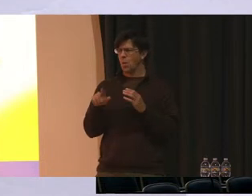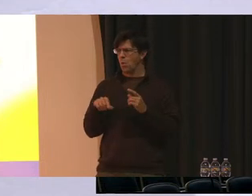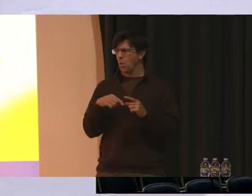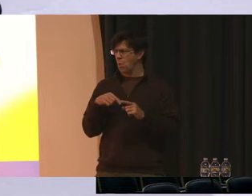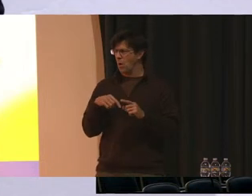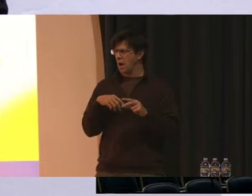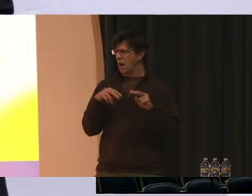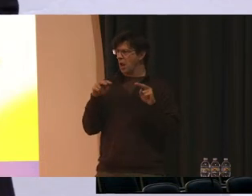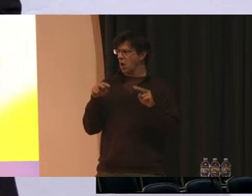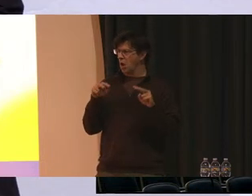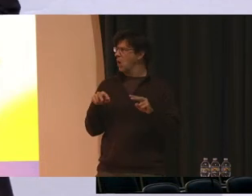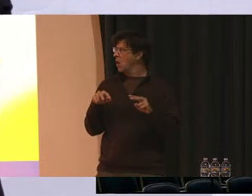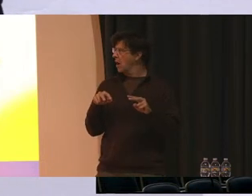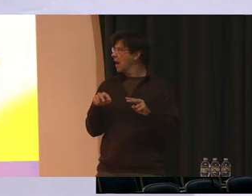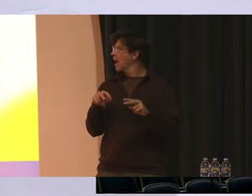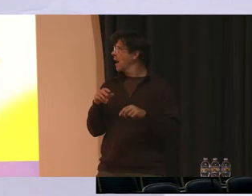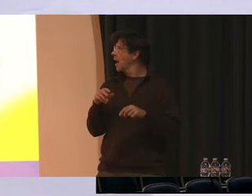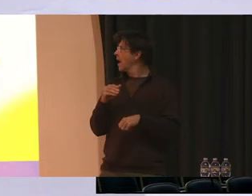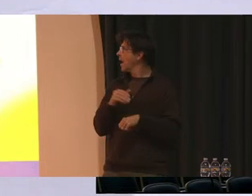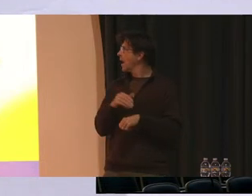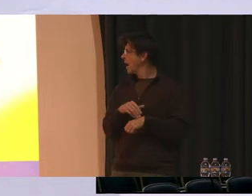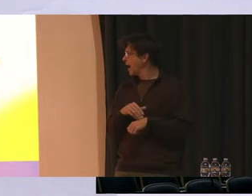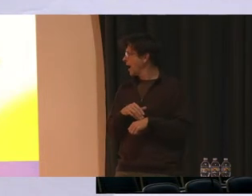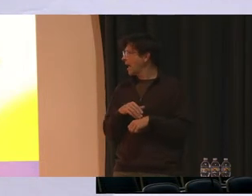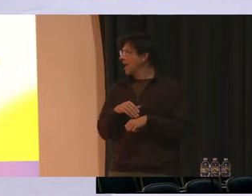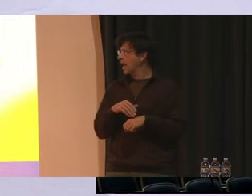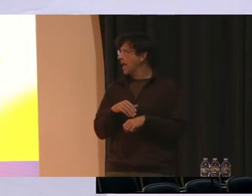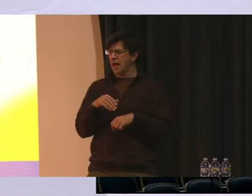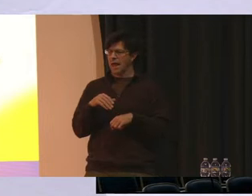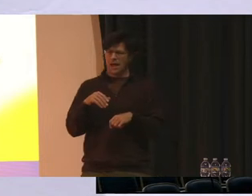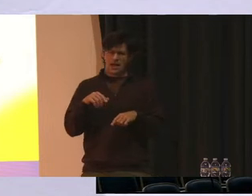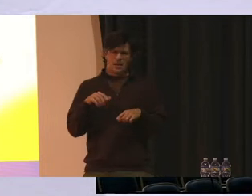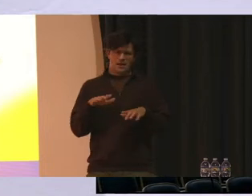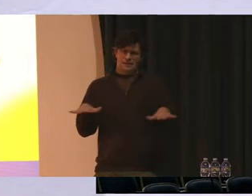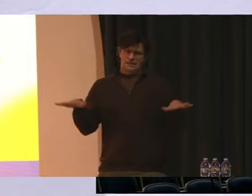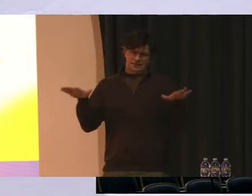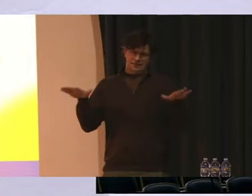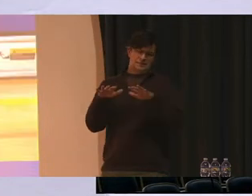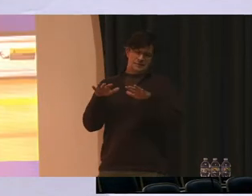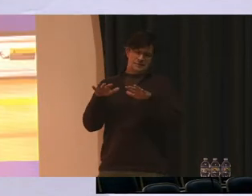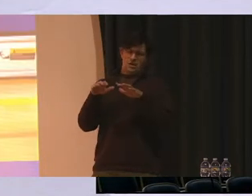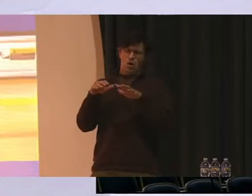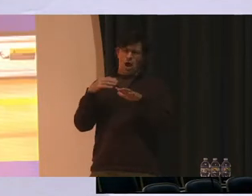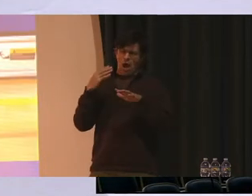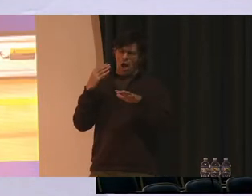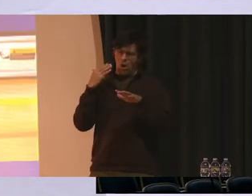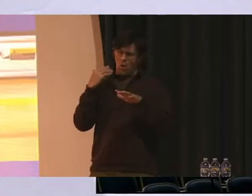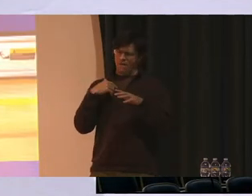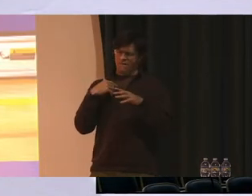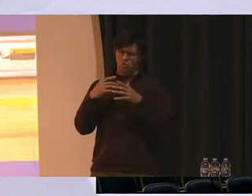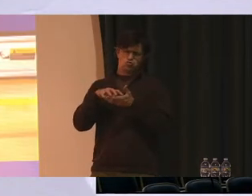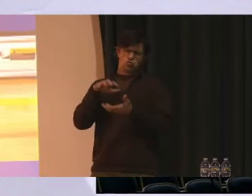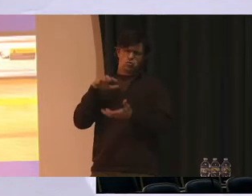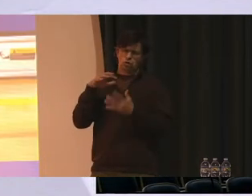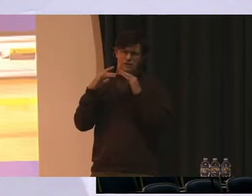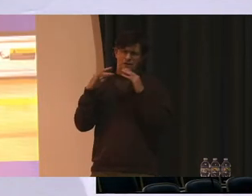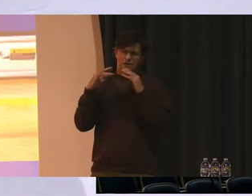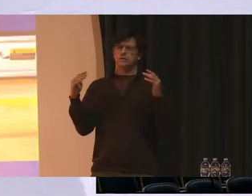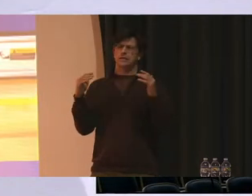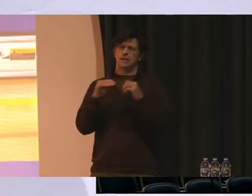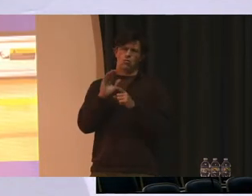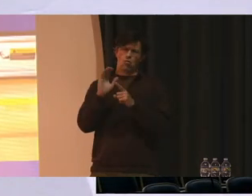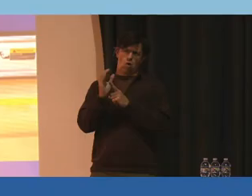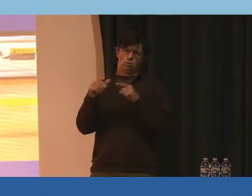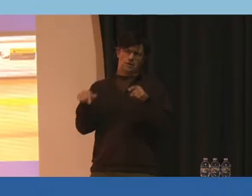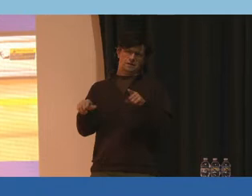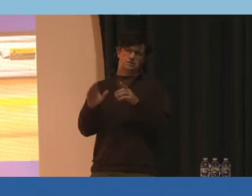us gathering tonight, I'm acutely aware that we have a rich diversity in terms of culture in this